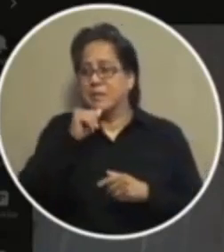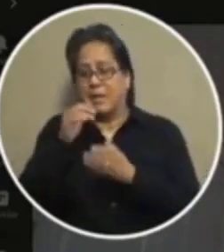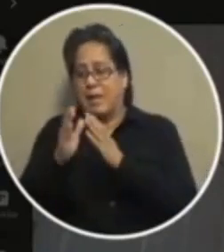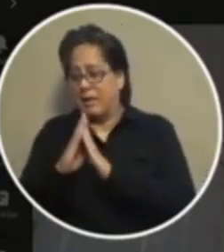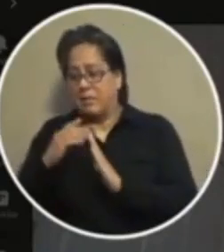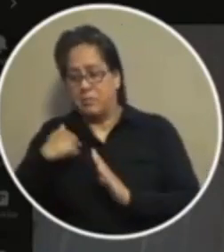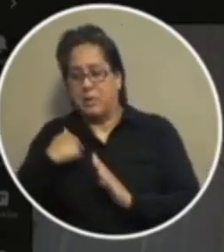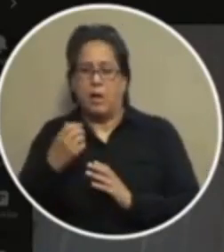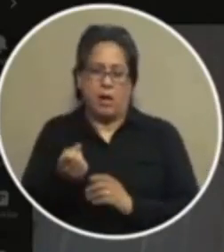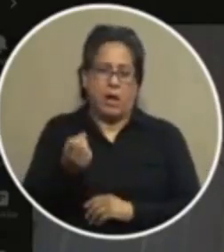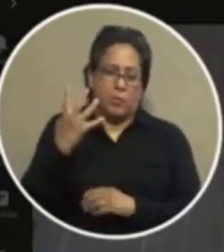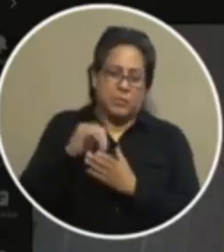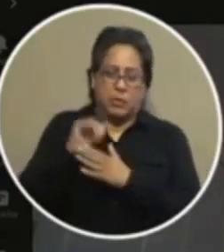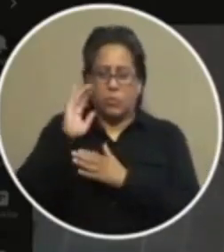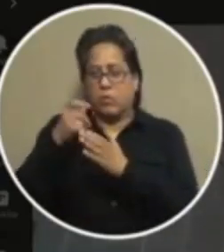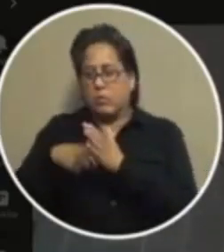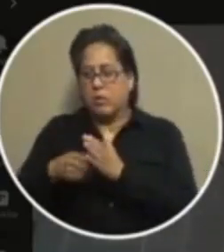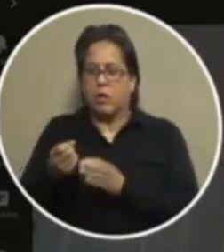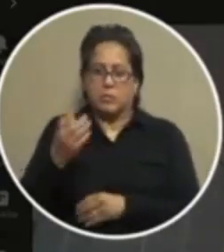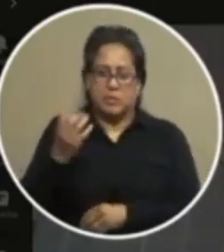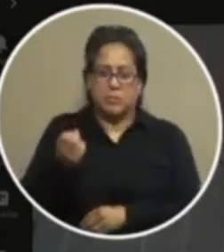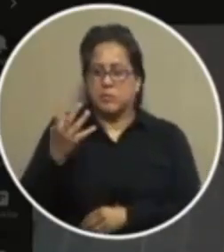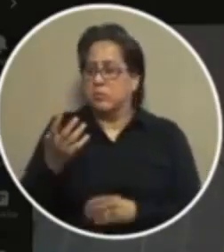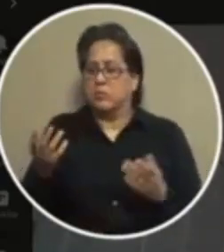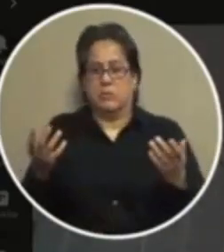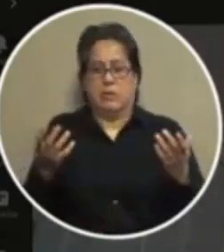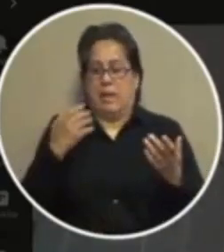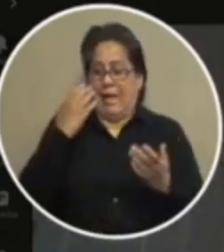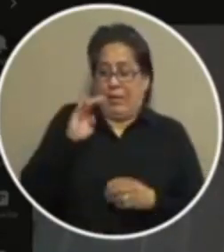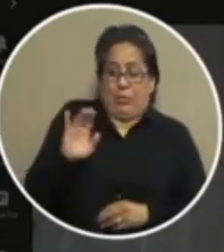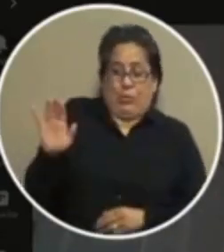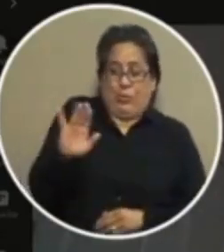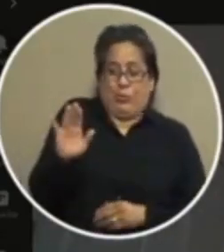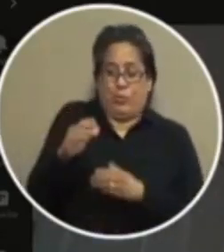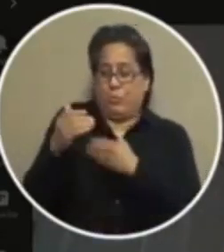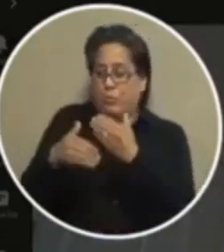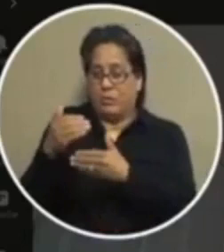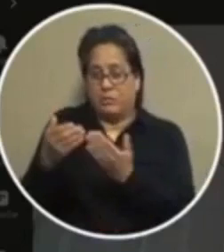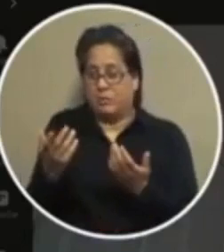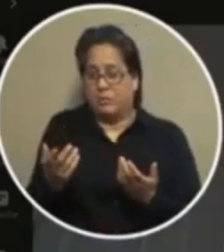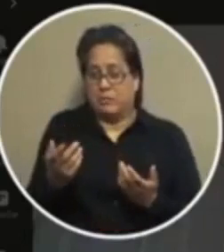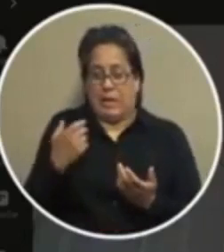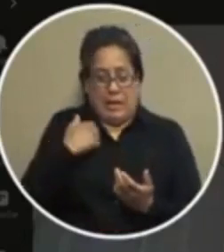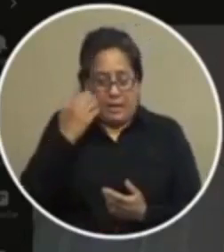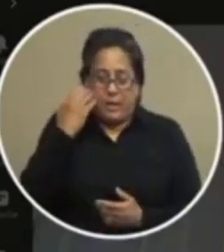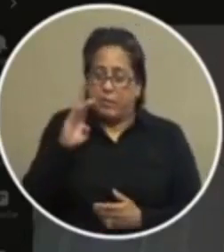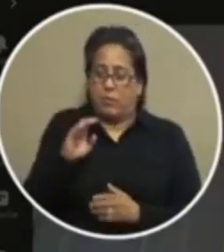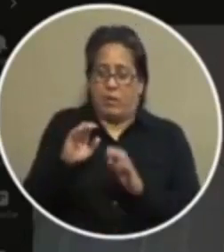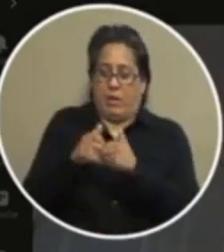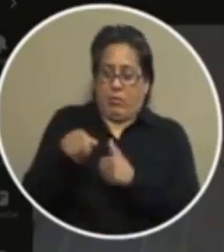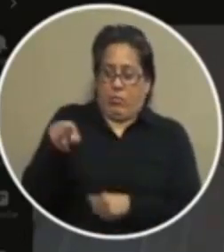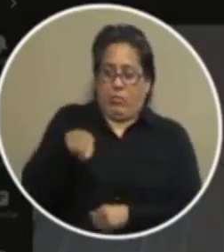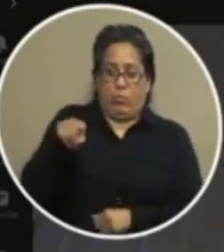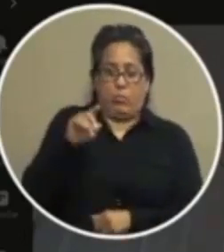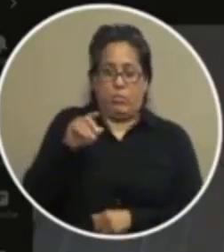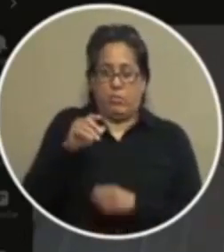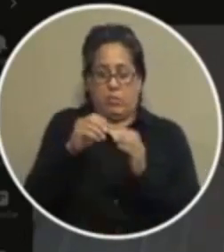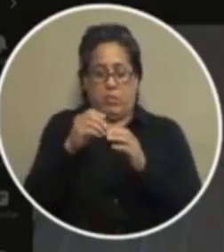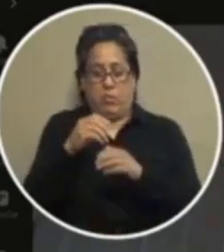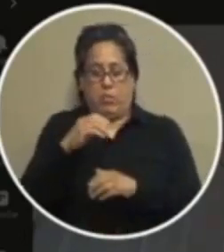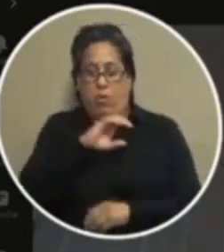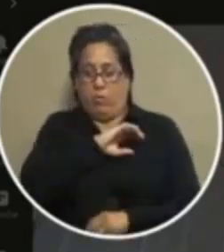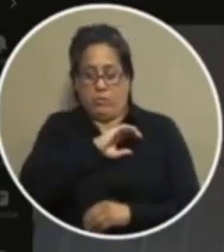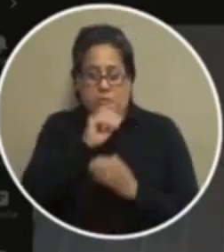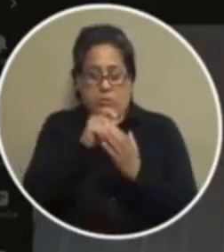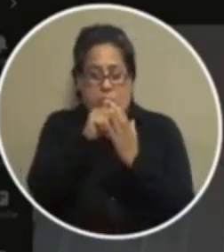me well well how much will that cost i don't know your processes and i don't know how you're going to have the officer write